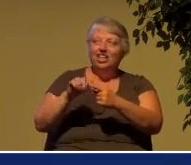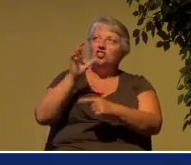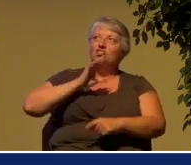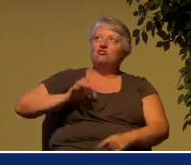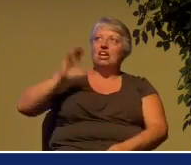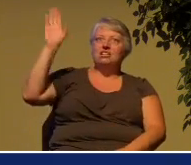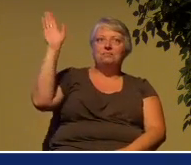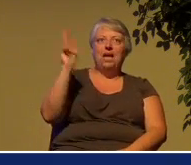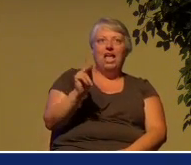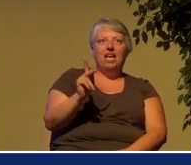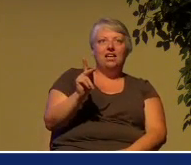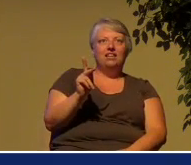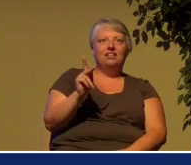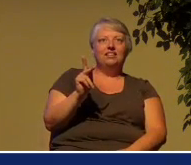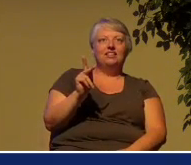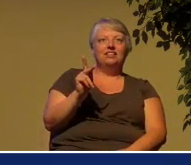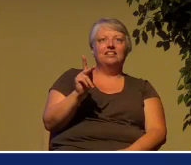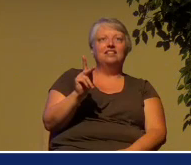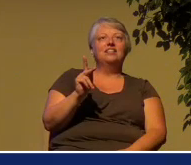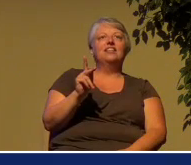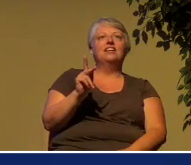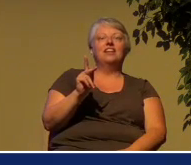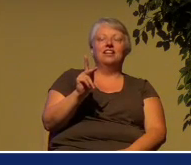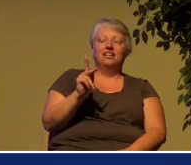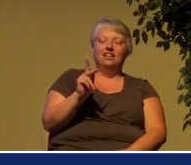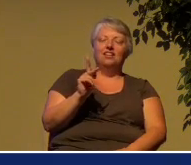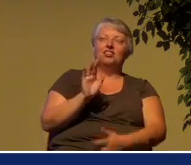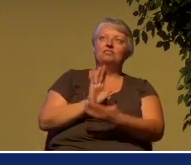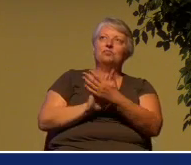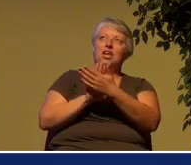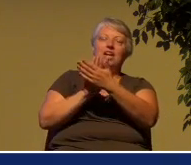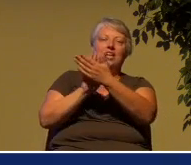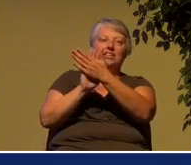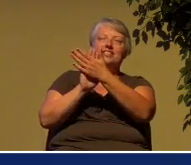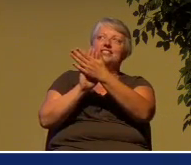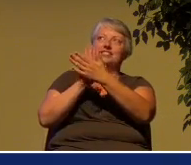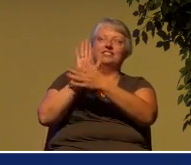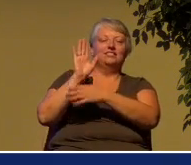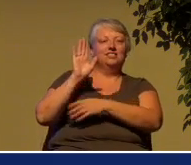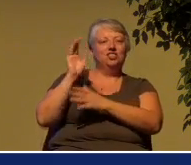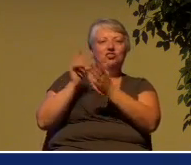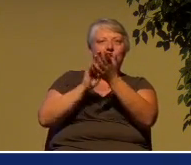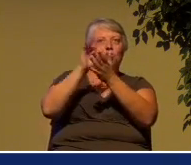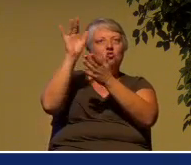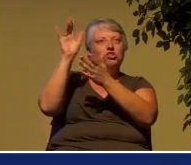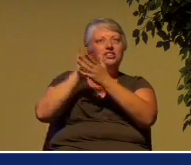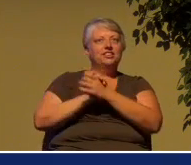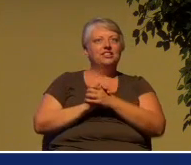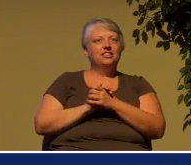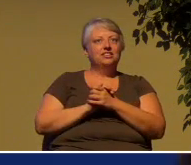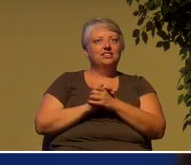praise of his glory, who is a deposit